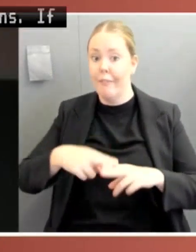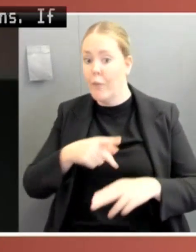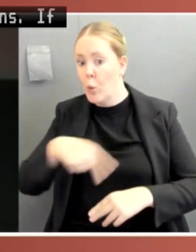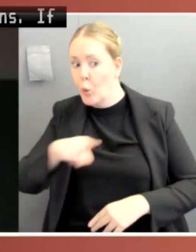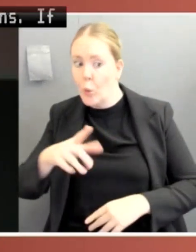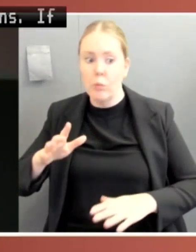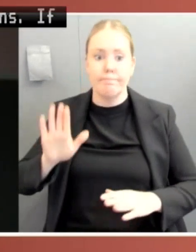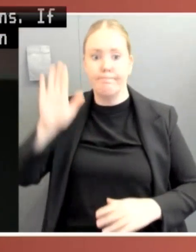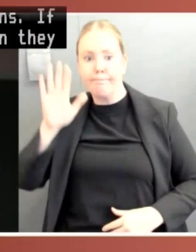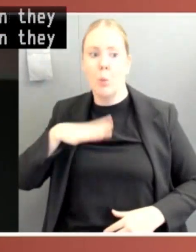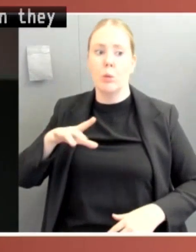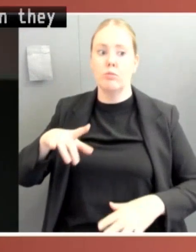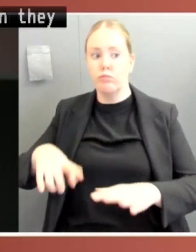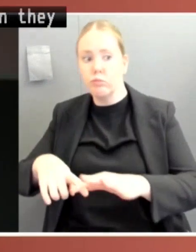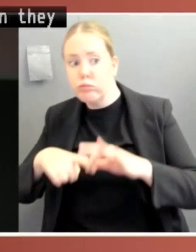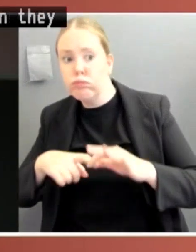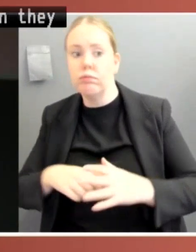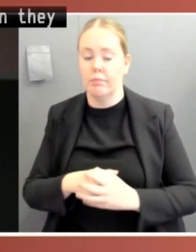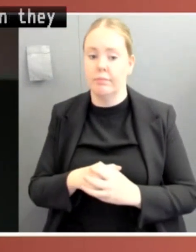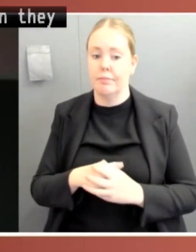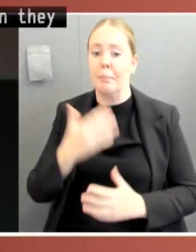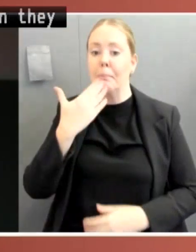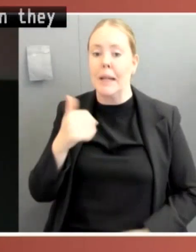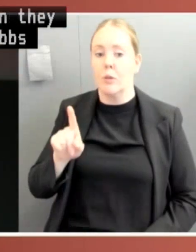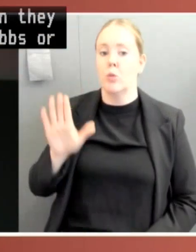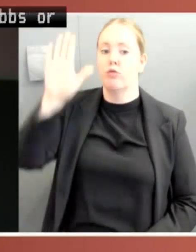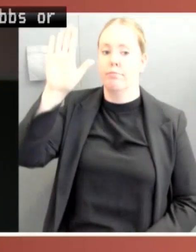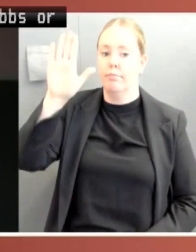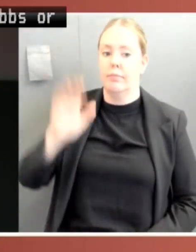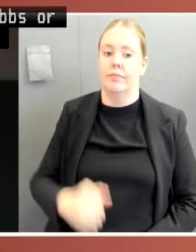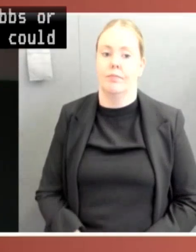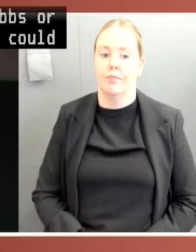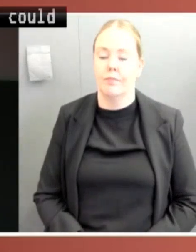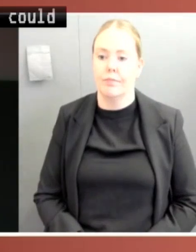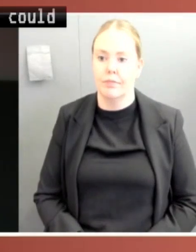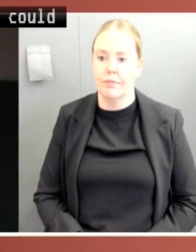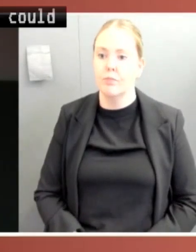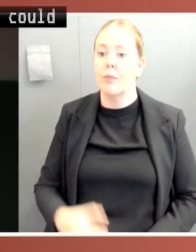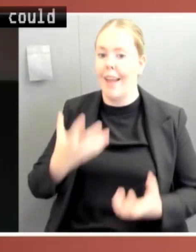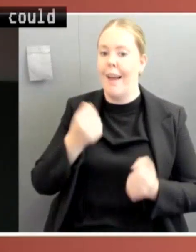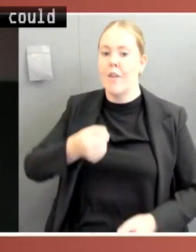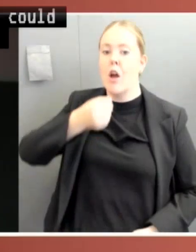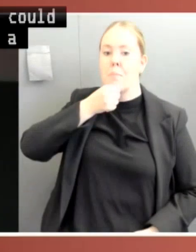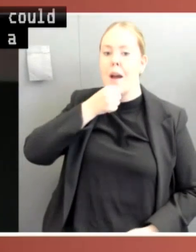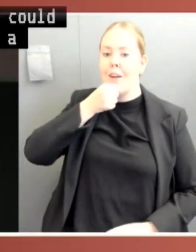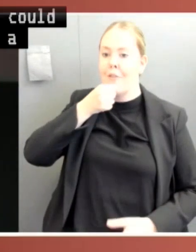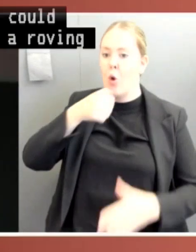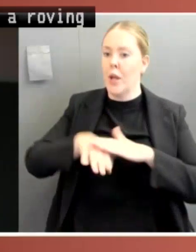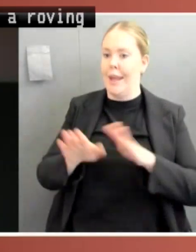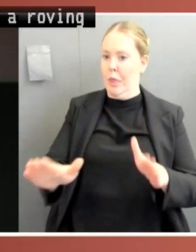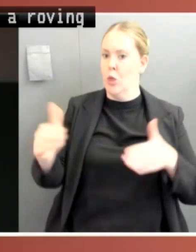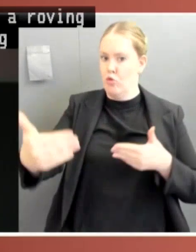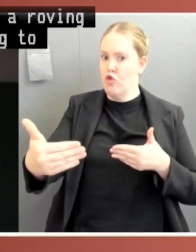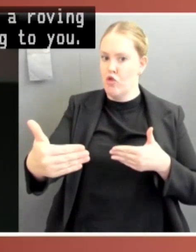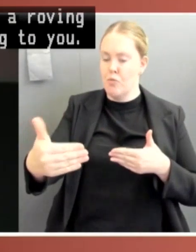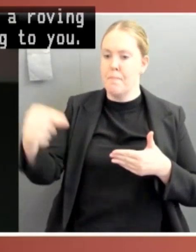Professor Williams, if you could raise your hand, we've got a roving microphone that we'll bring to you and please, if you can wait till you